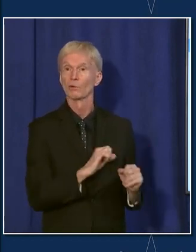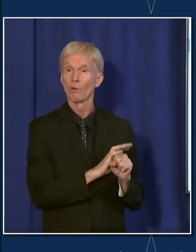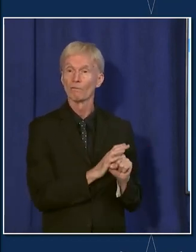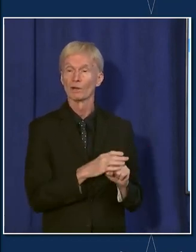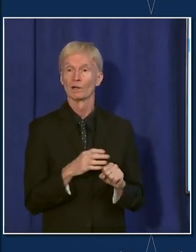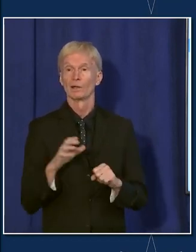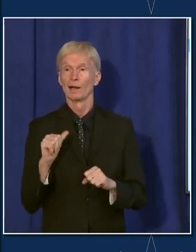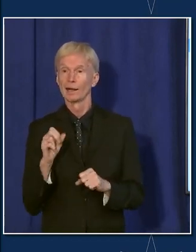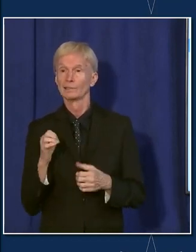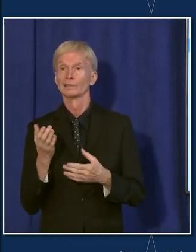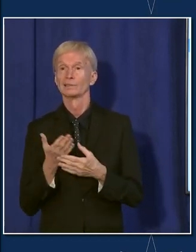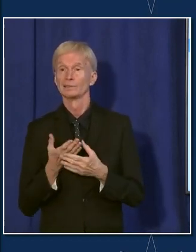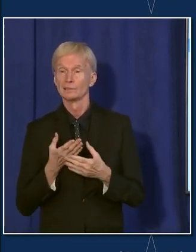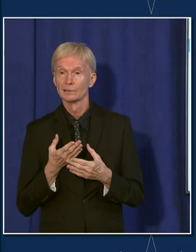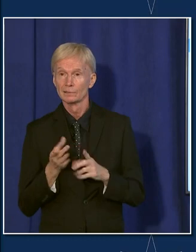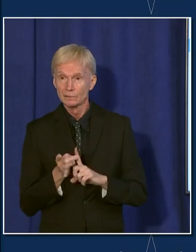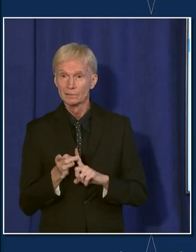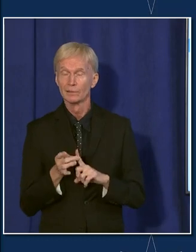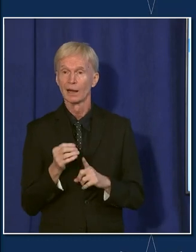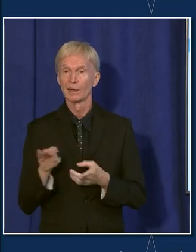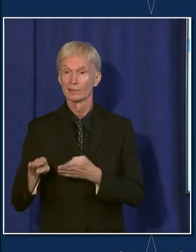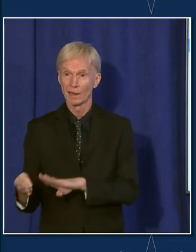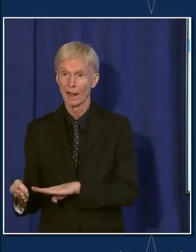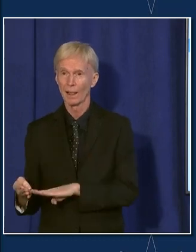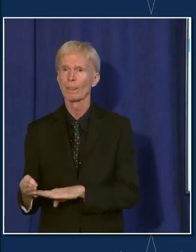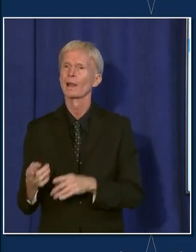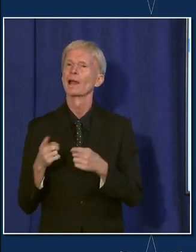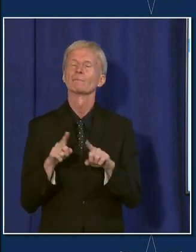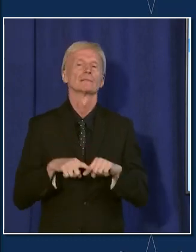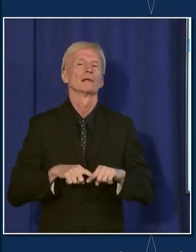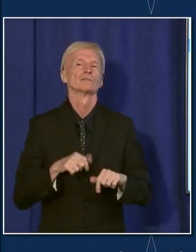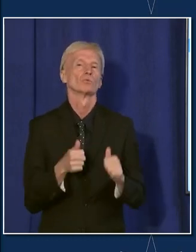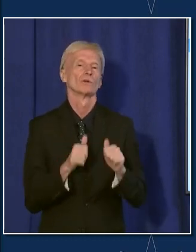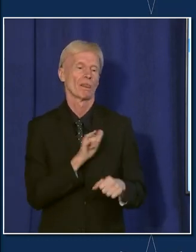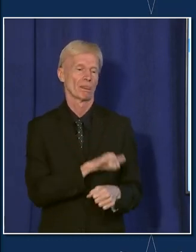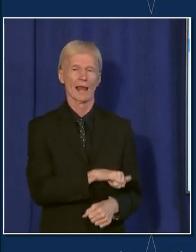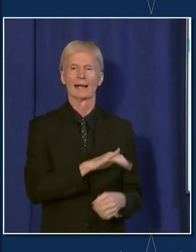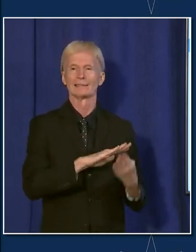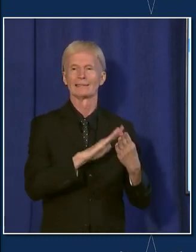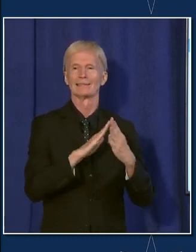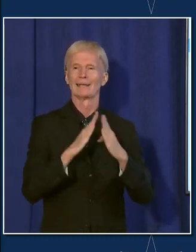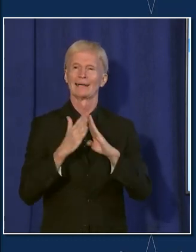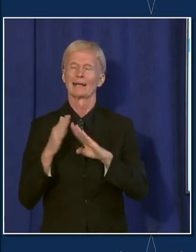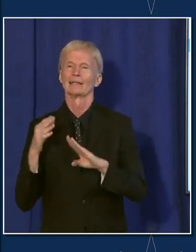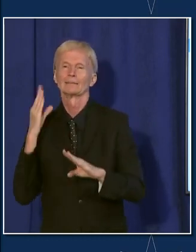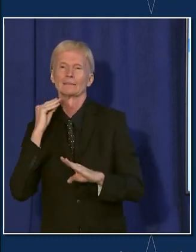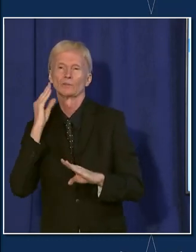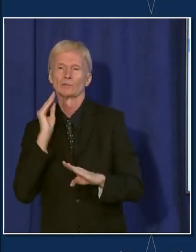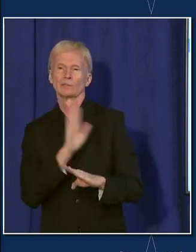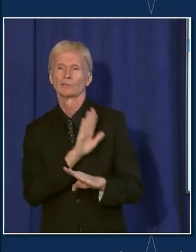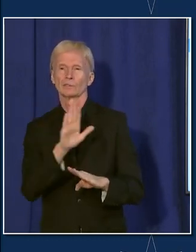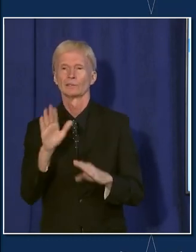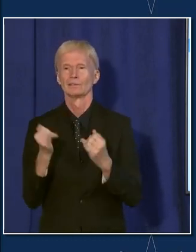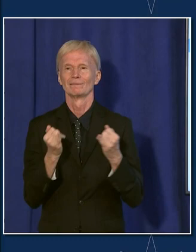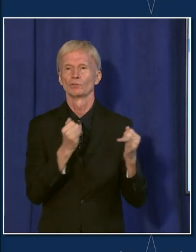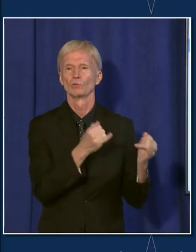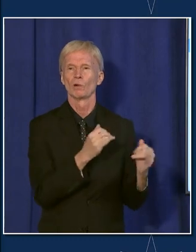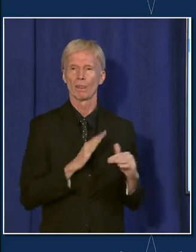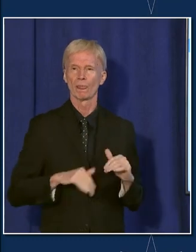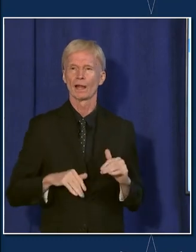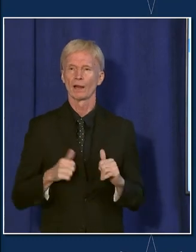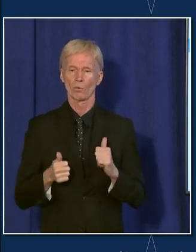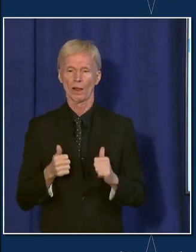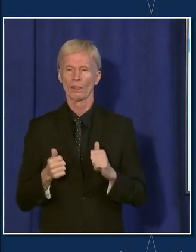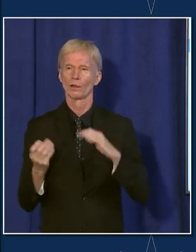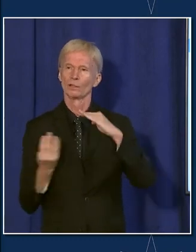really matches more what's happening in the community than it does whether or not we're seeing kids in school. And so my expectation is that